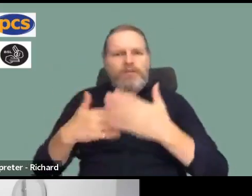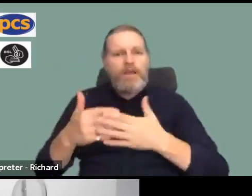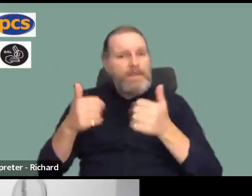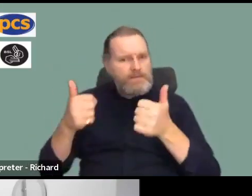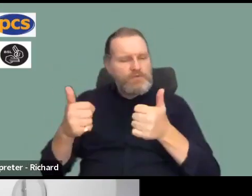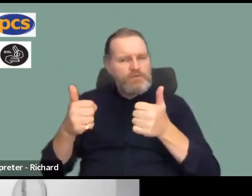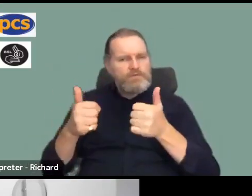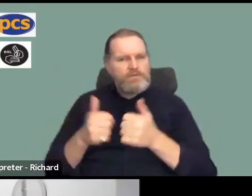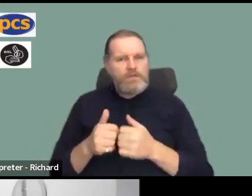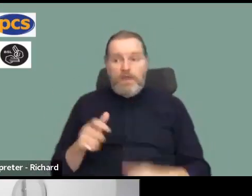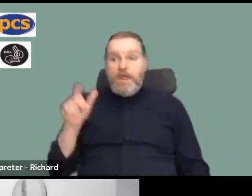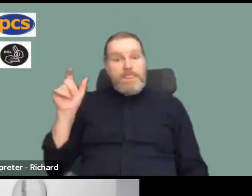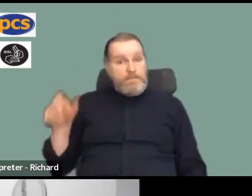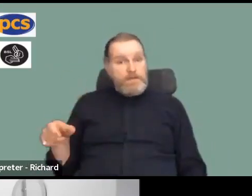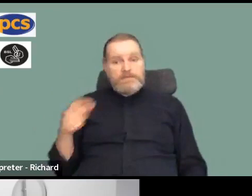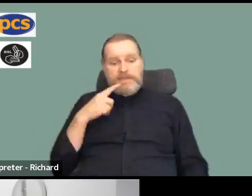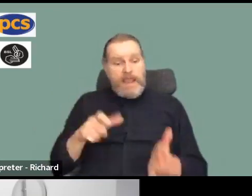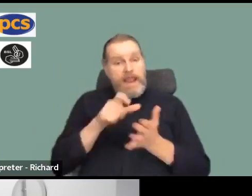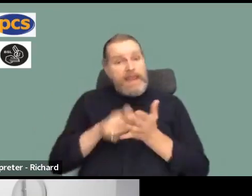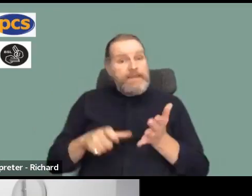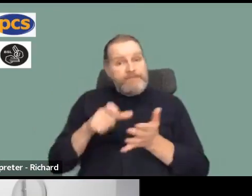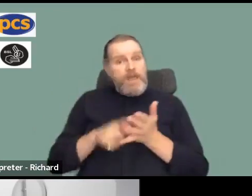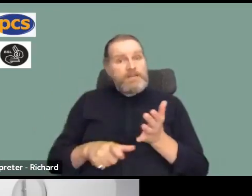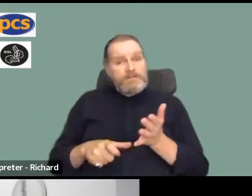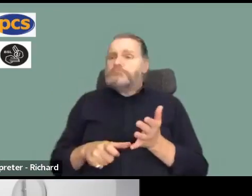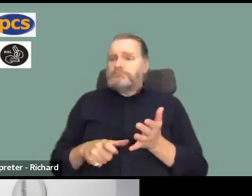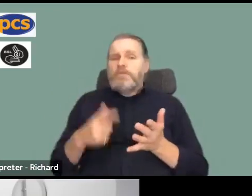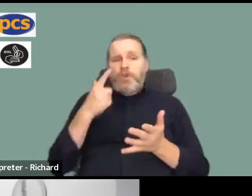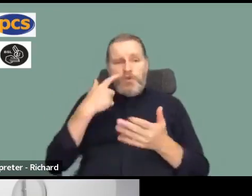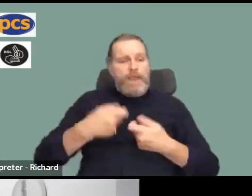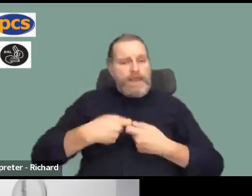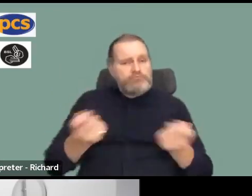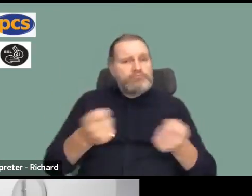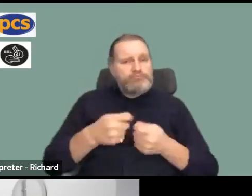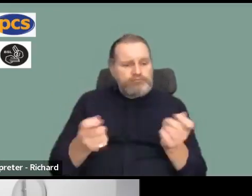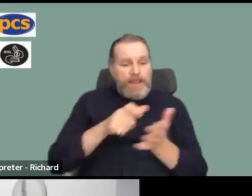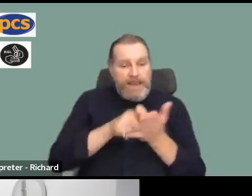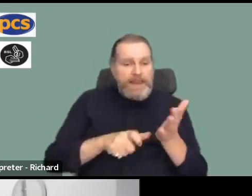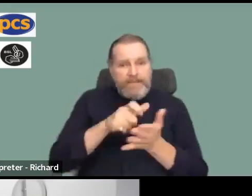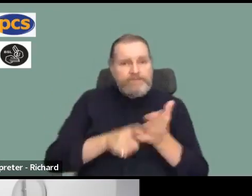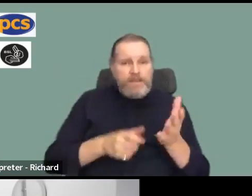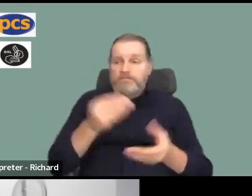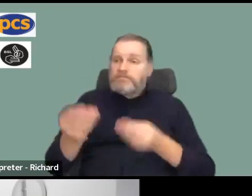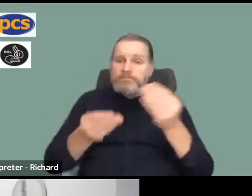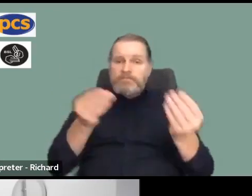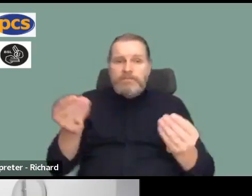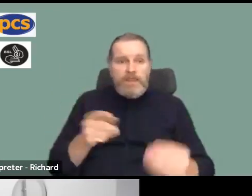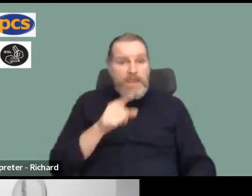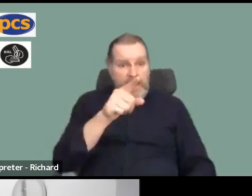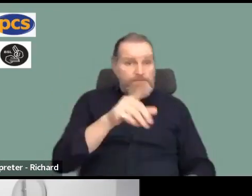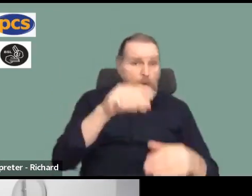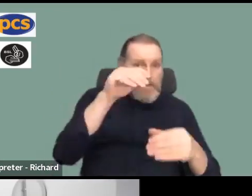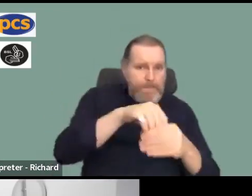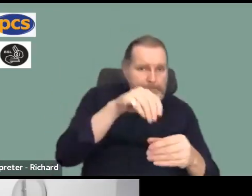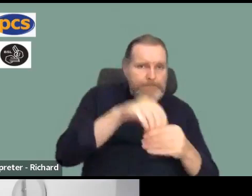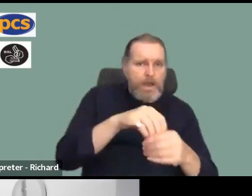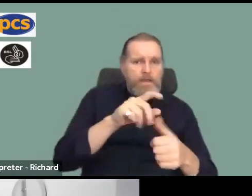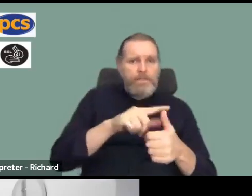asking can we leaflet yes we can leaflet and wherever you work if you're just a member a rep or an advocate or